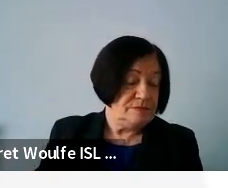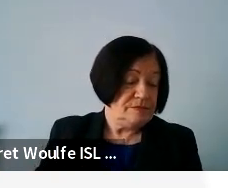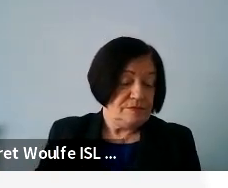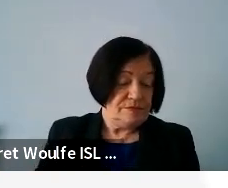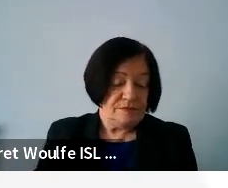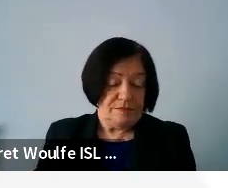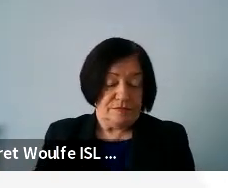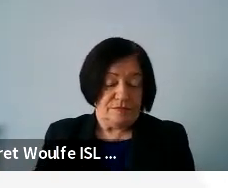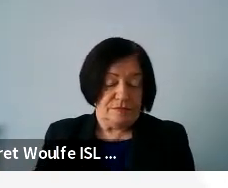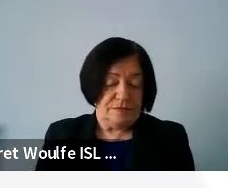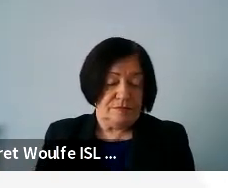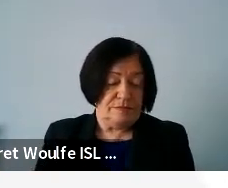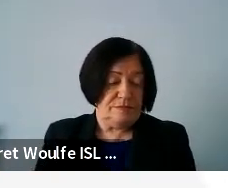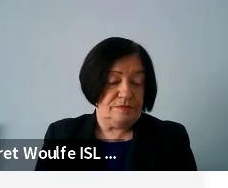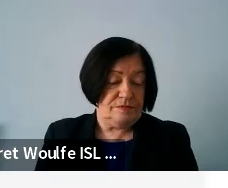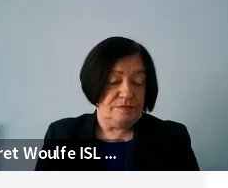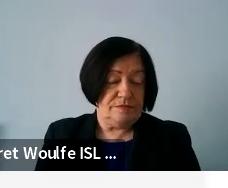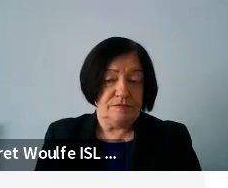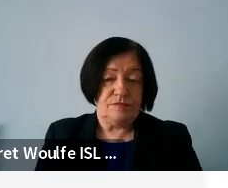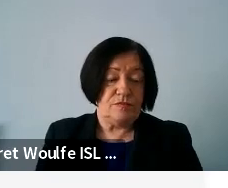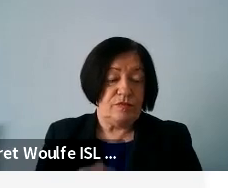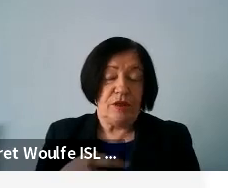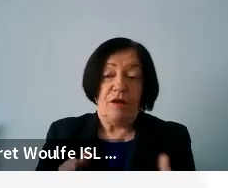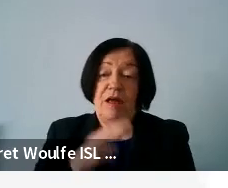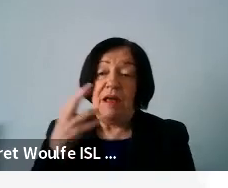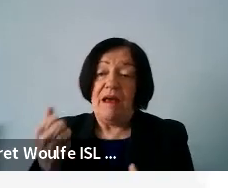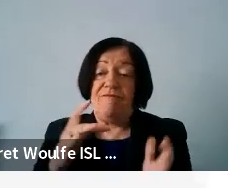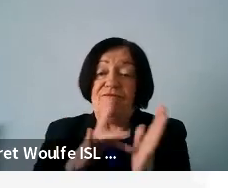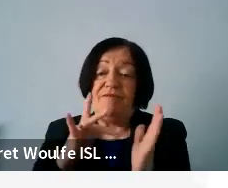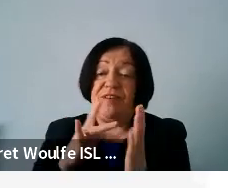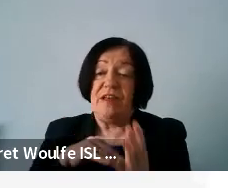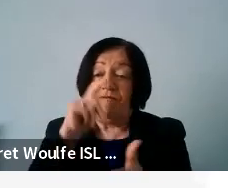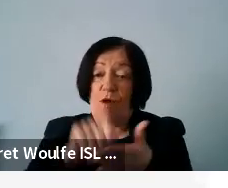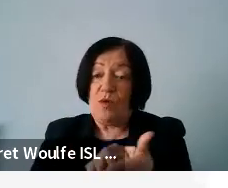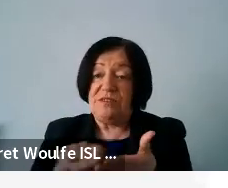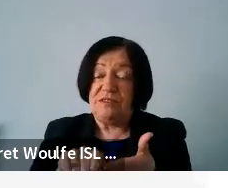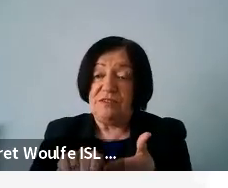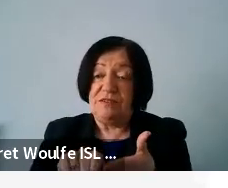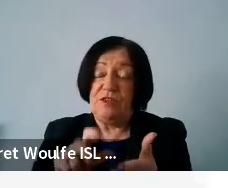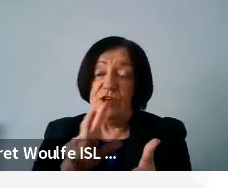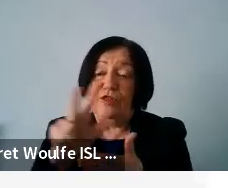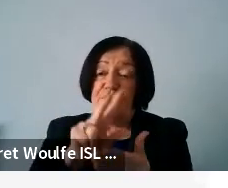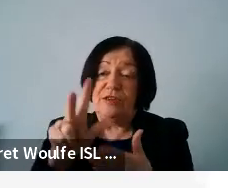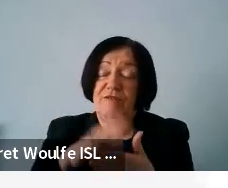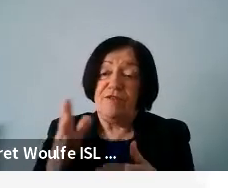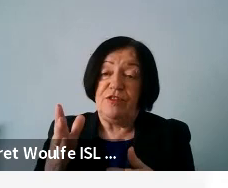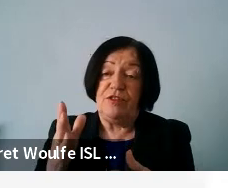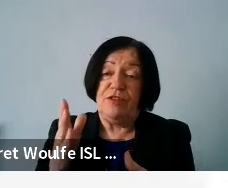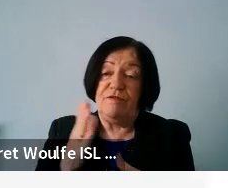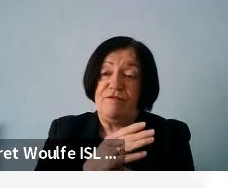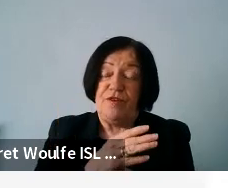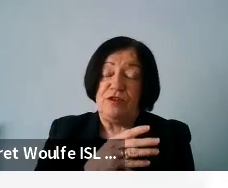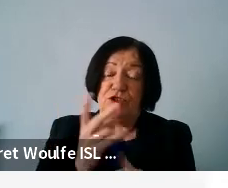Okay, we already have 15 votes. 13 for the first open question